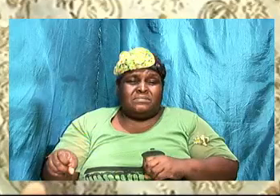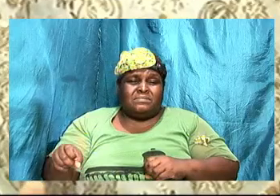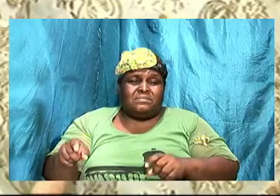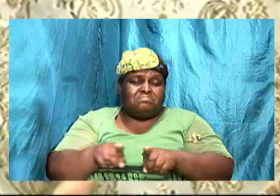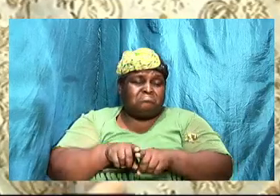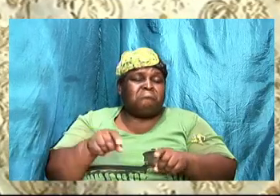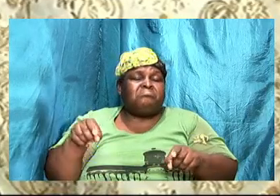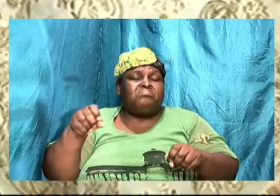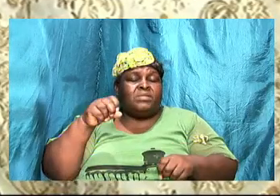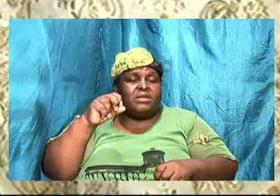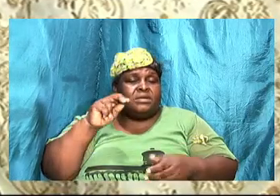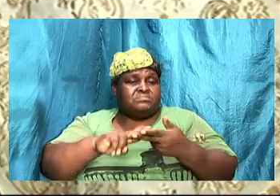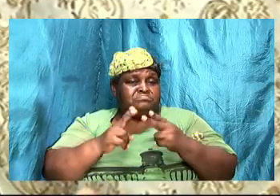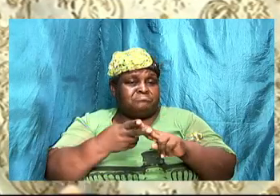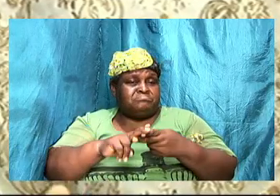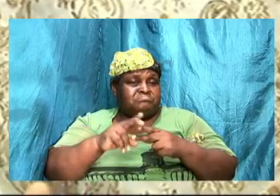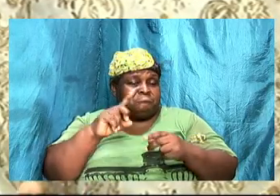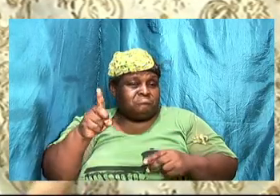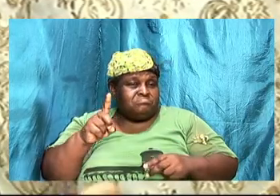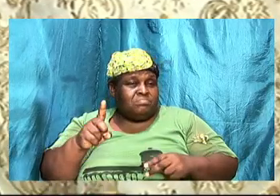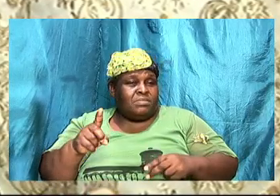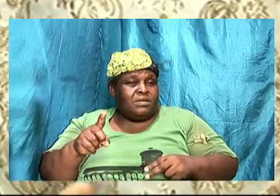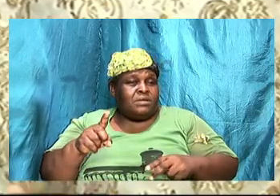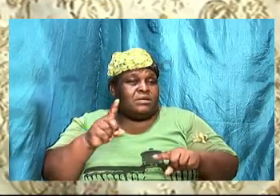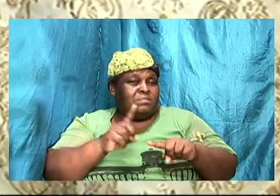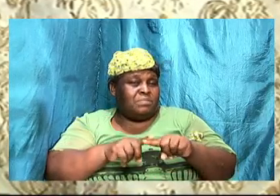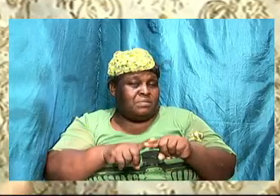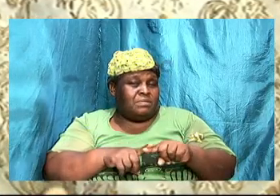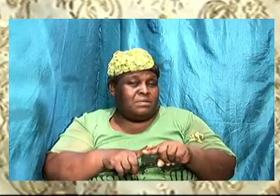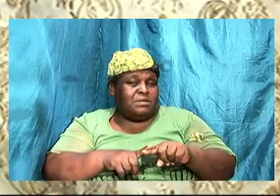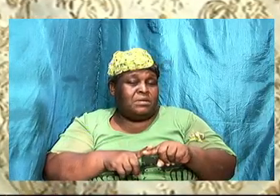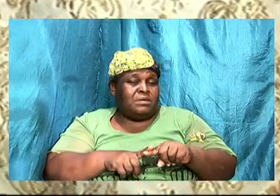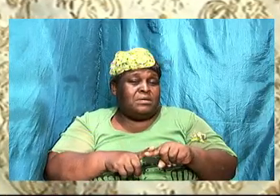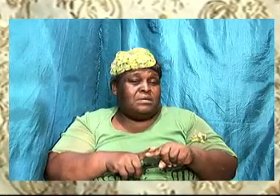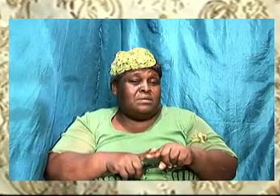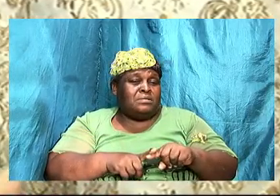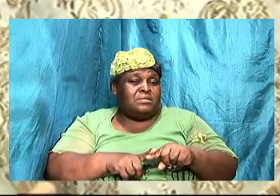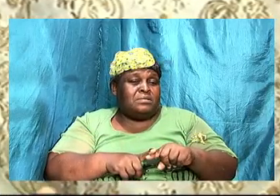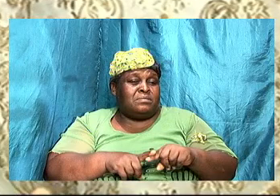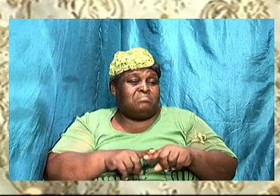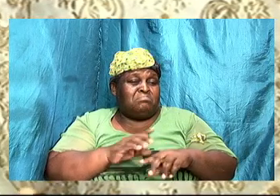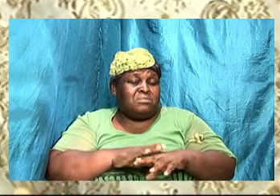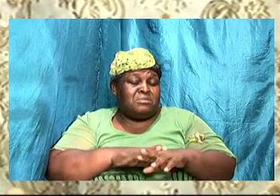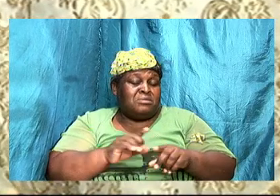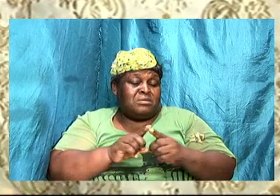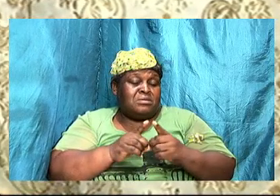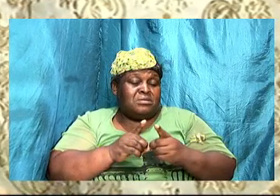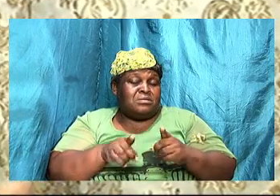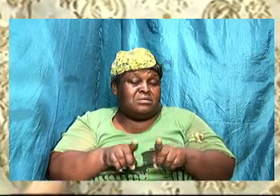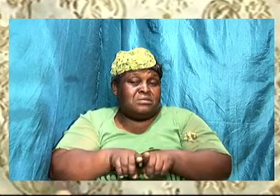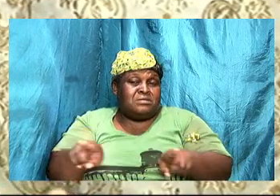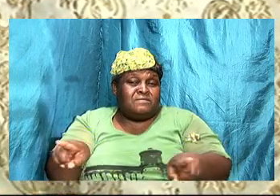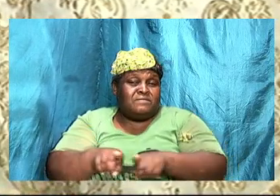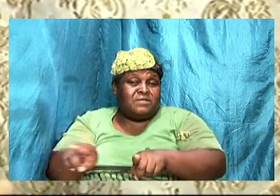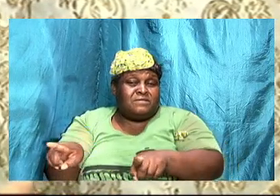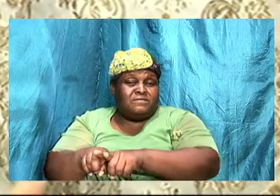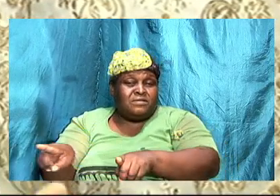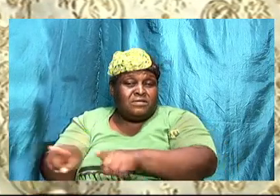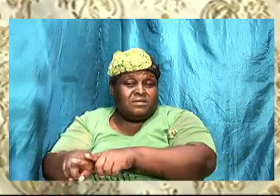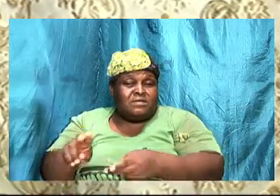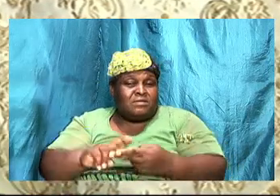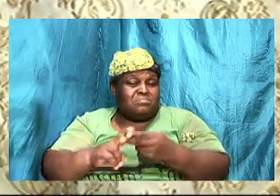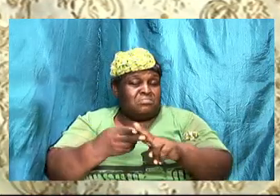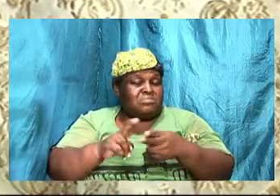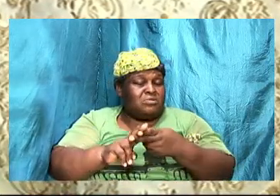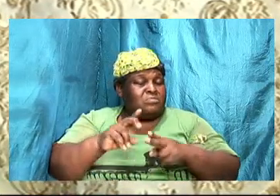which researchers they will give you different number one or different